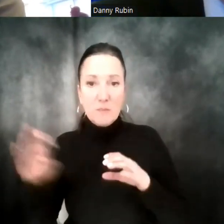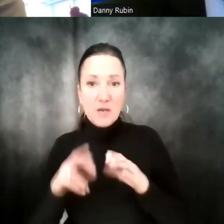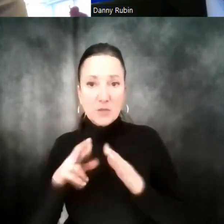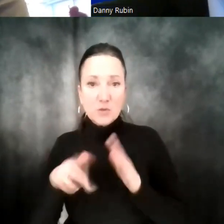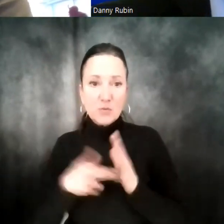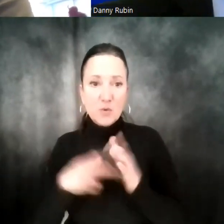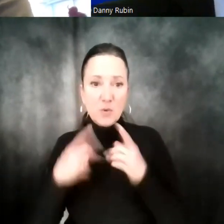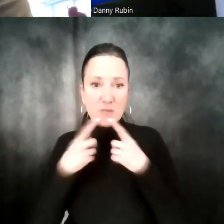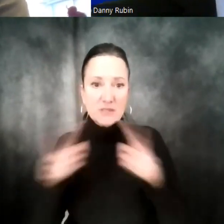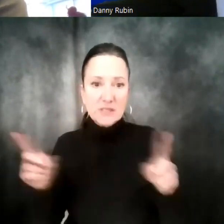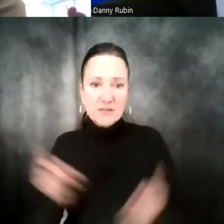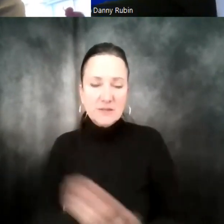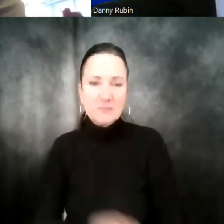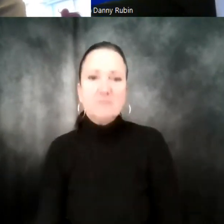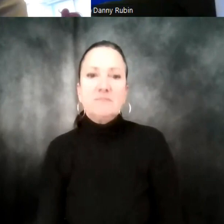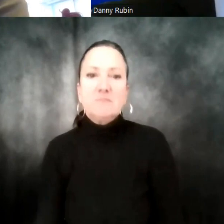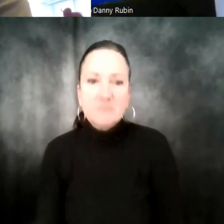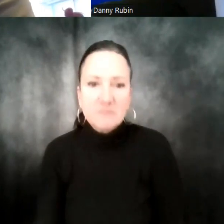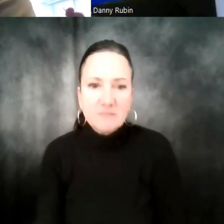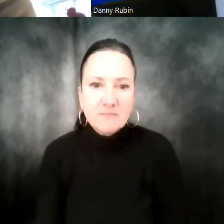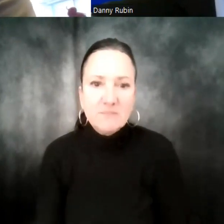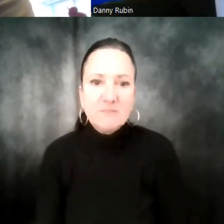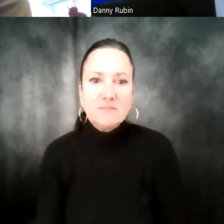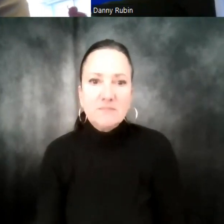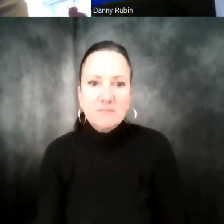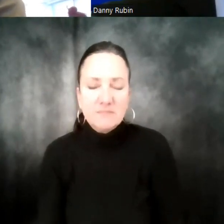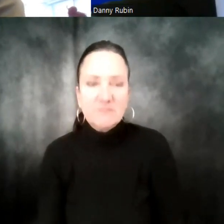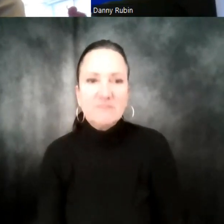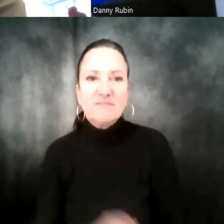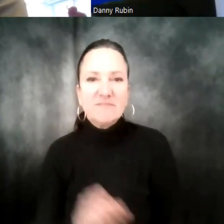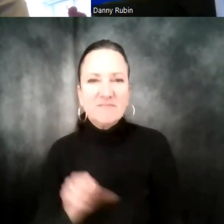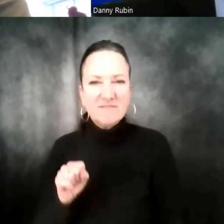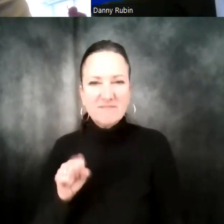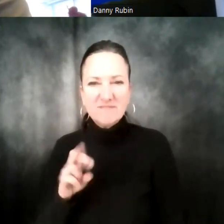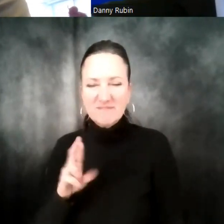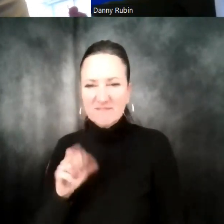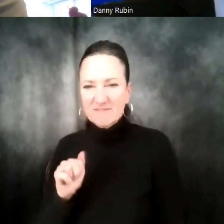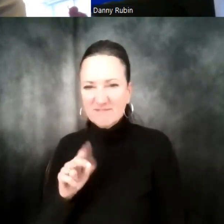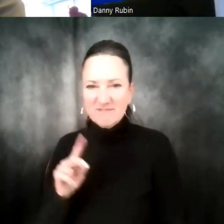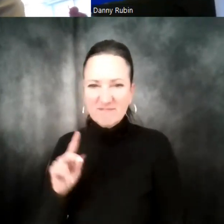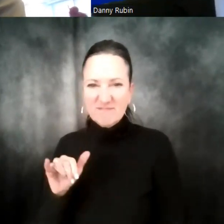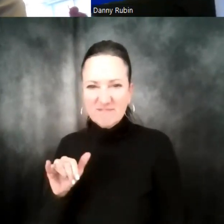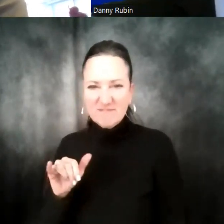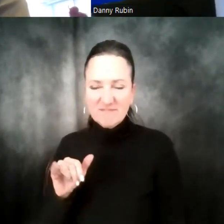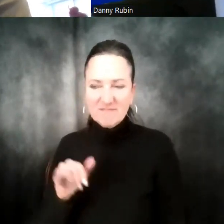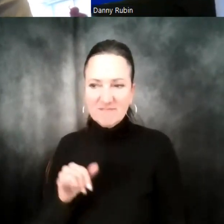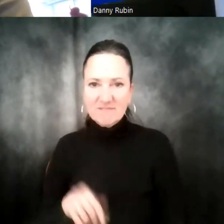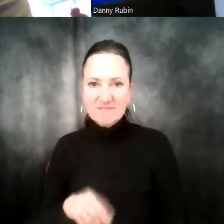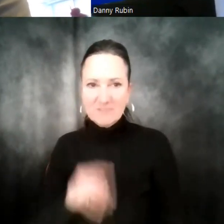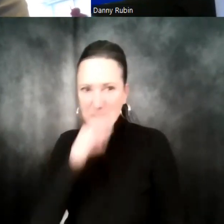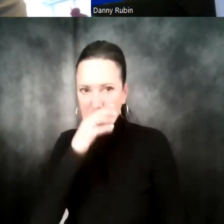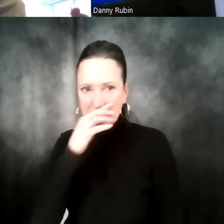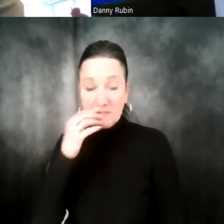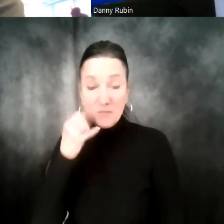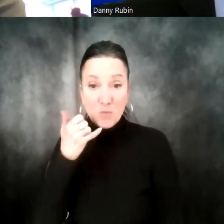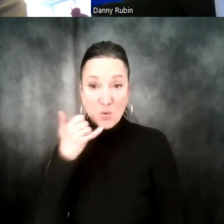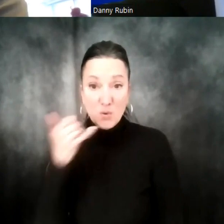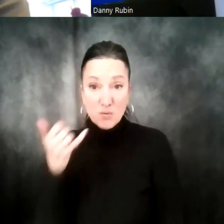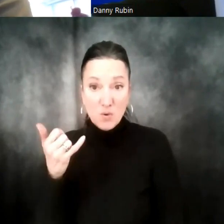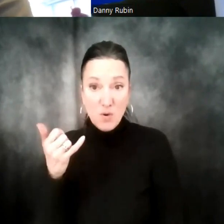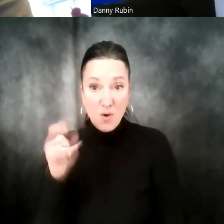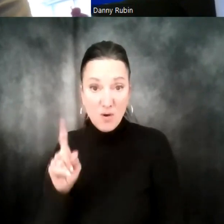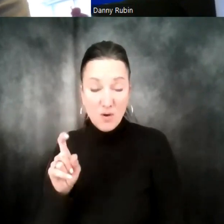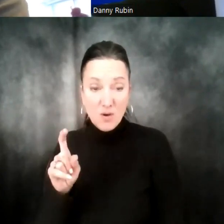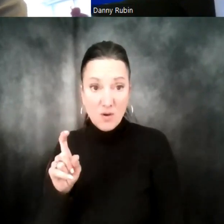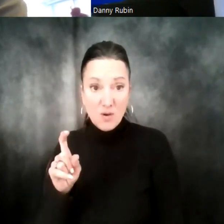successful. I love that. I love that idea of being scrappy. And do you also have to use the phone? you have to call people sometimes